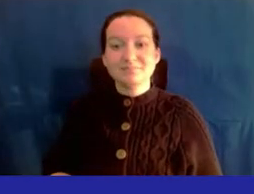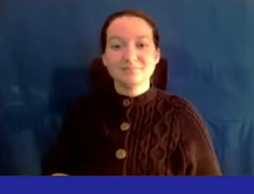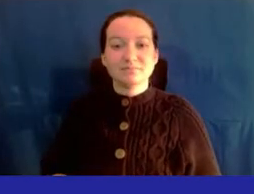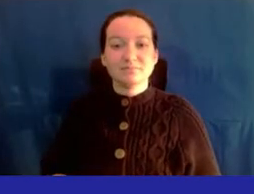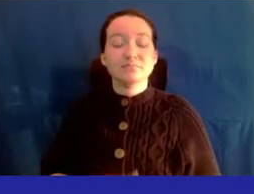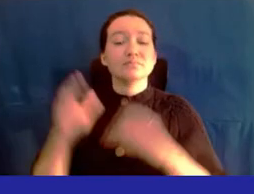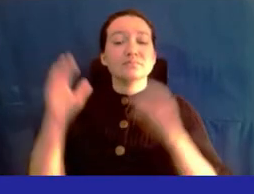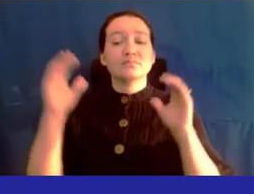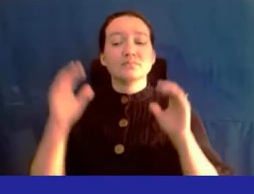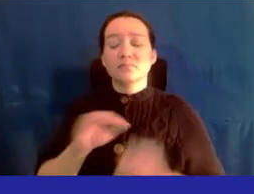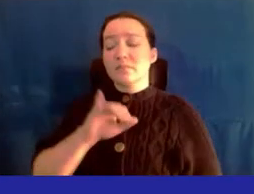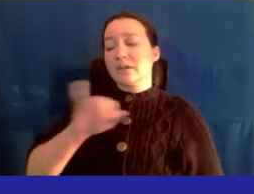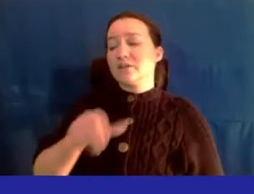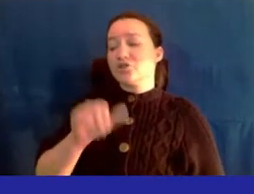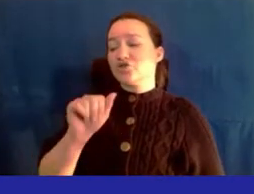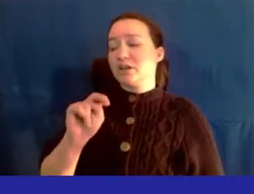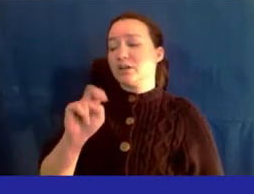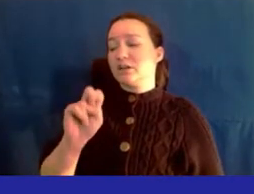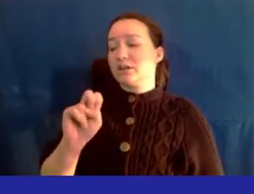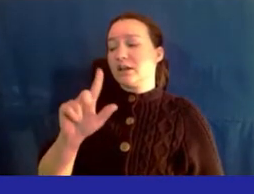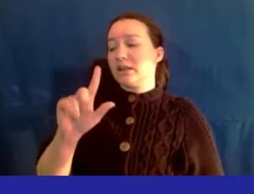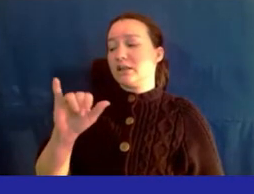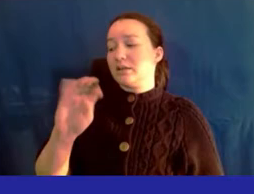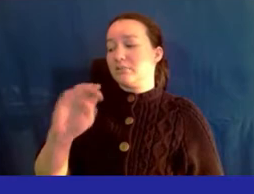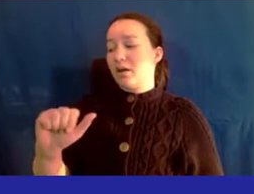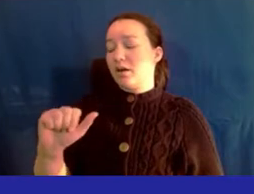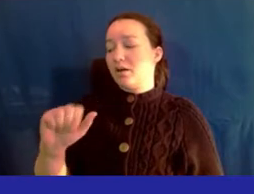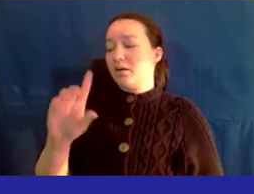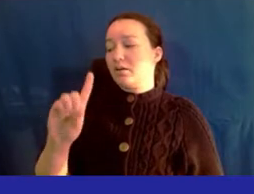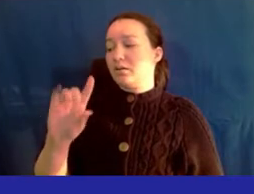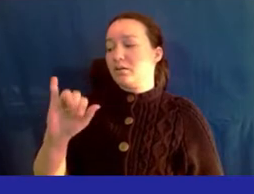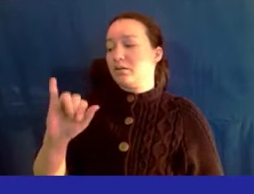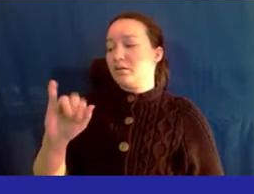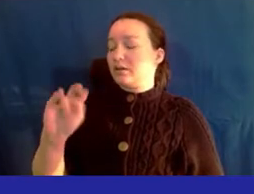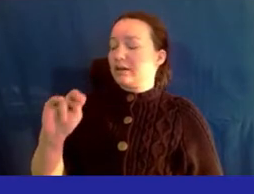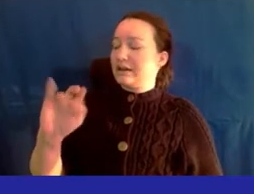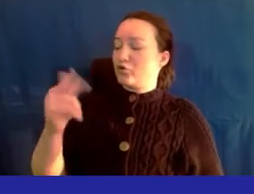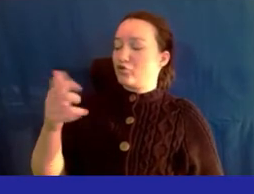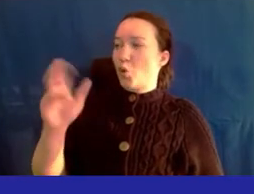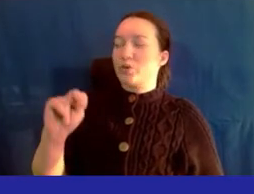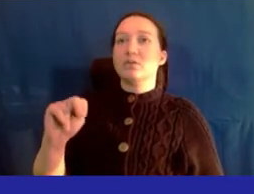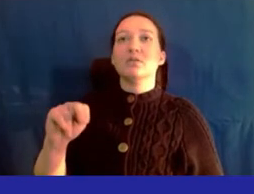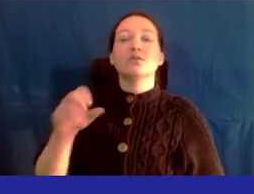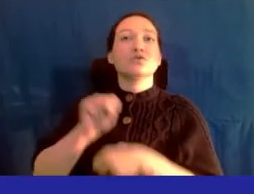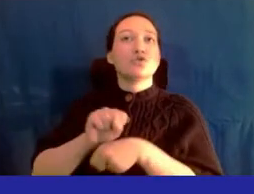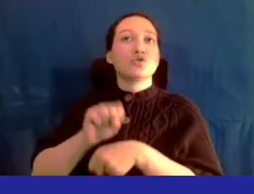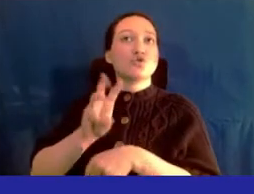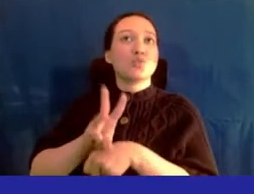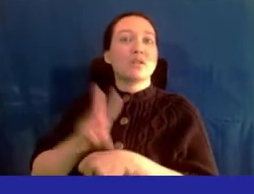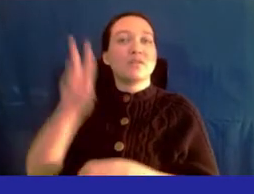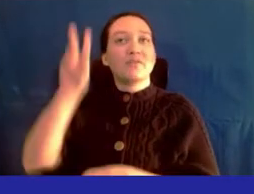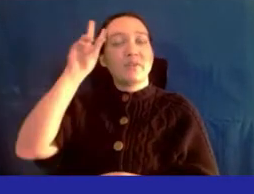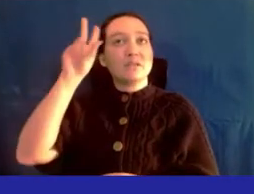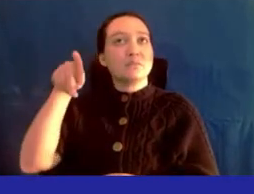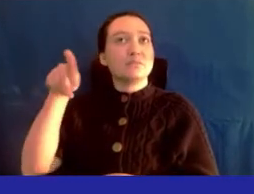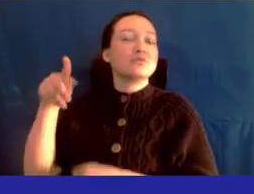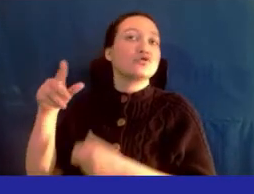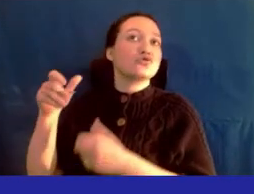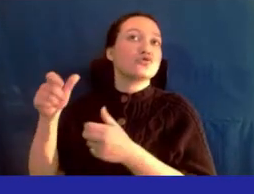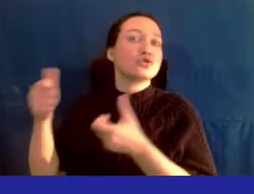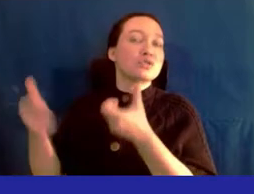Next speaker is Jane Lima Negron, the Social Work Chapter Vice Chair from Local 768,